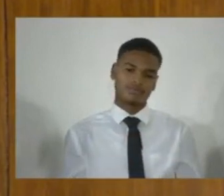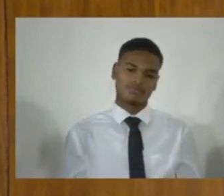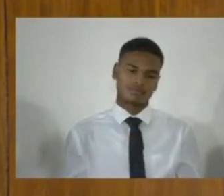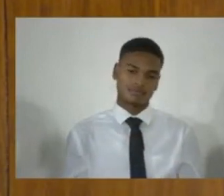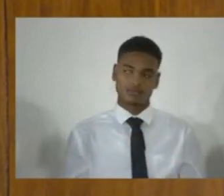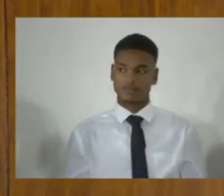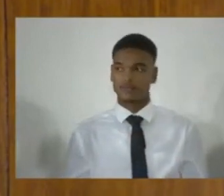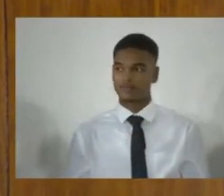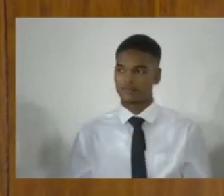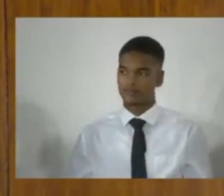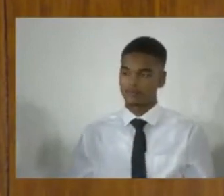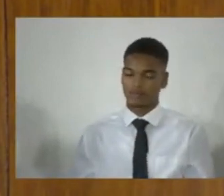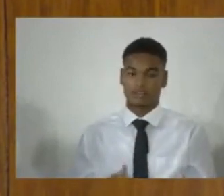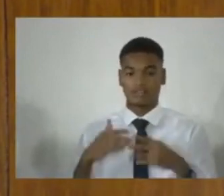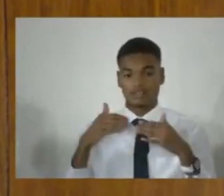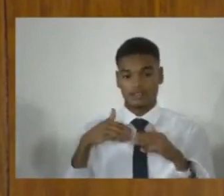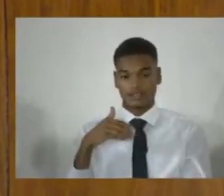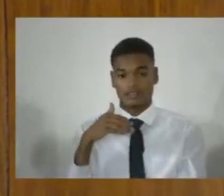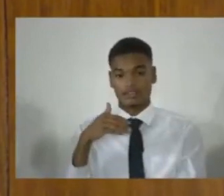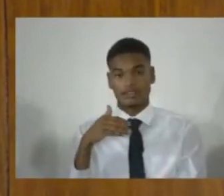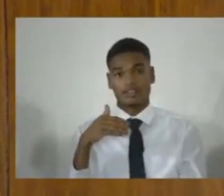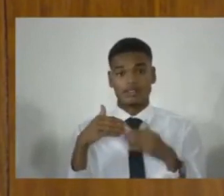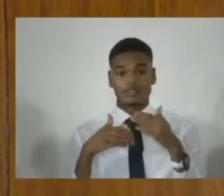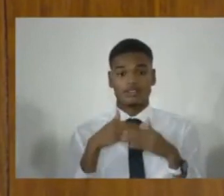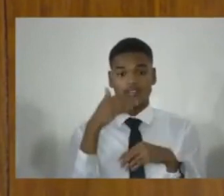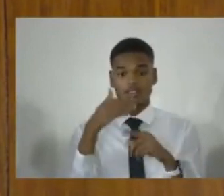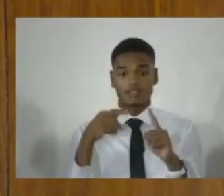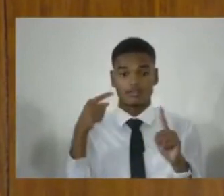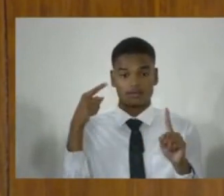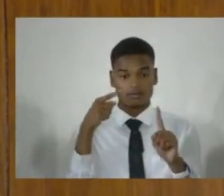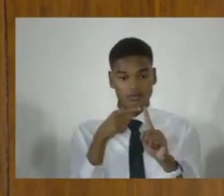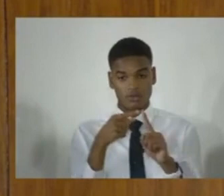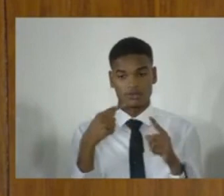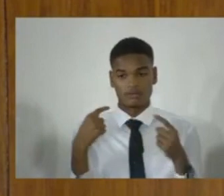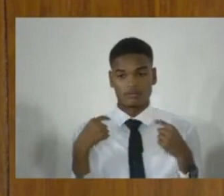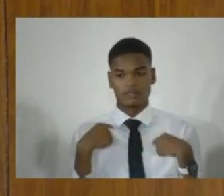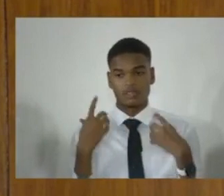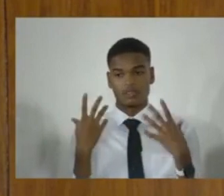The next point I wanted to raise.